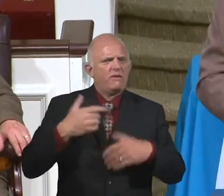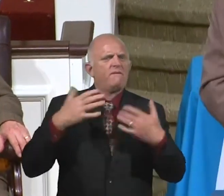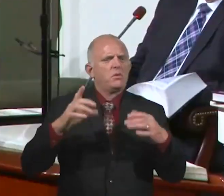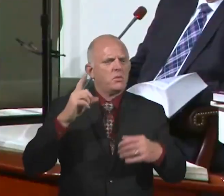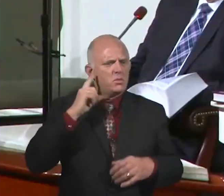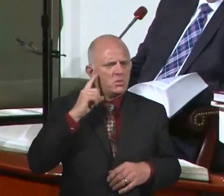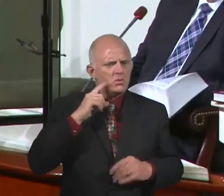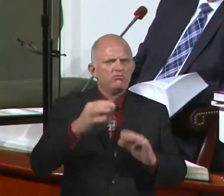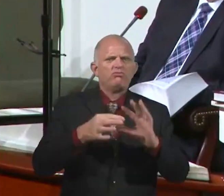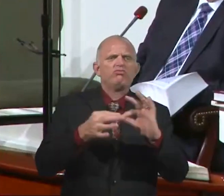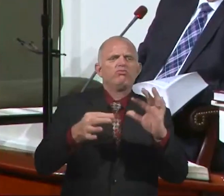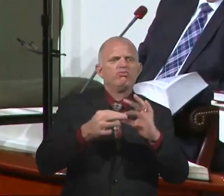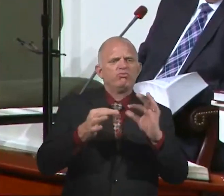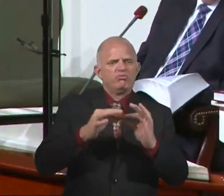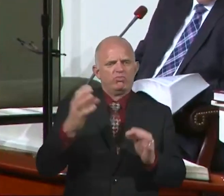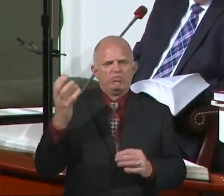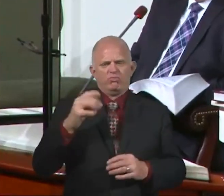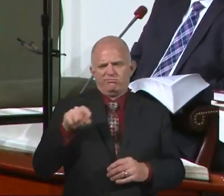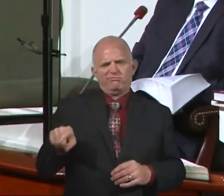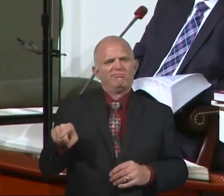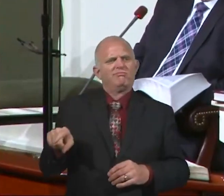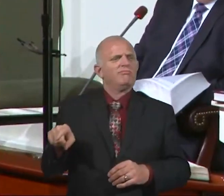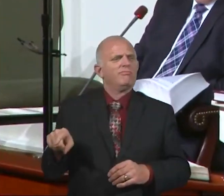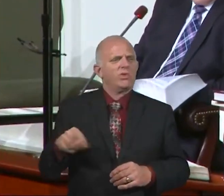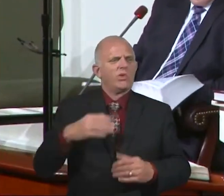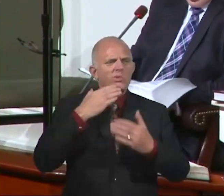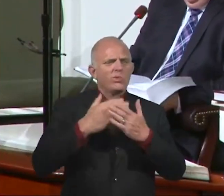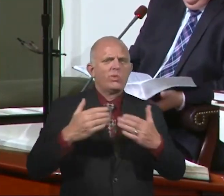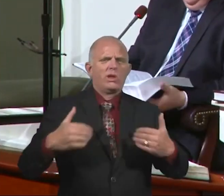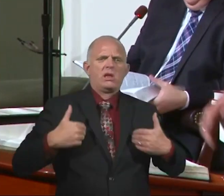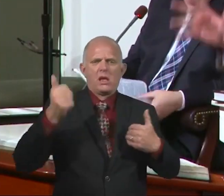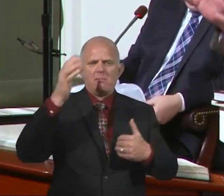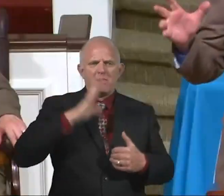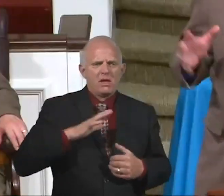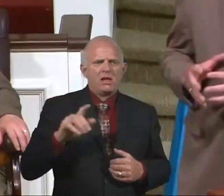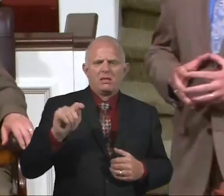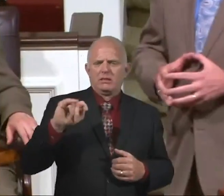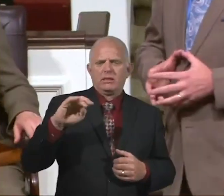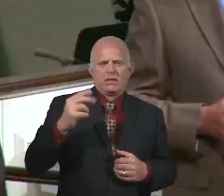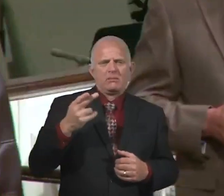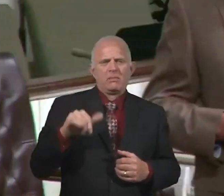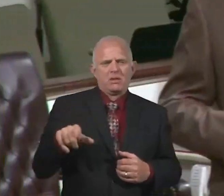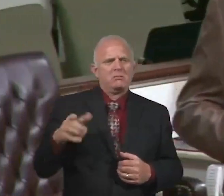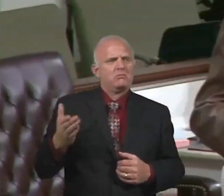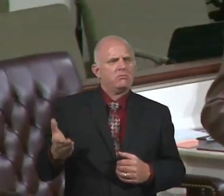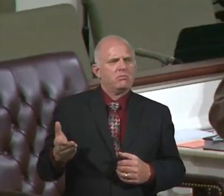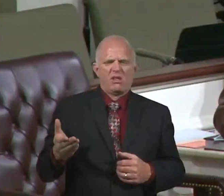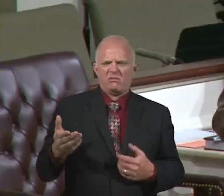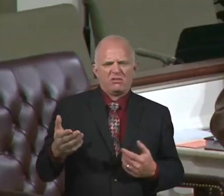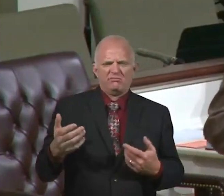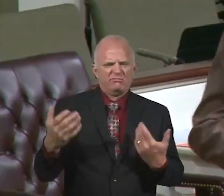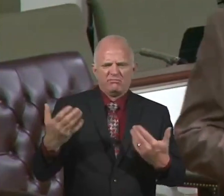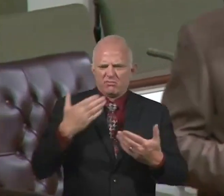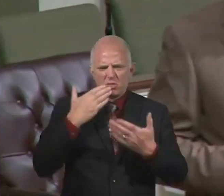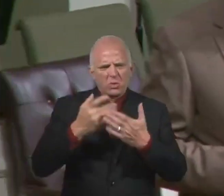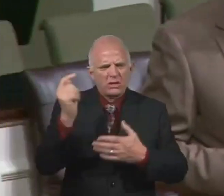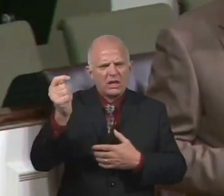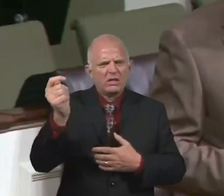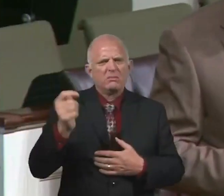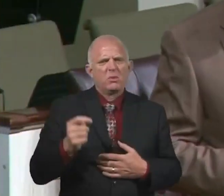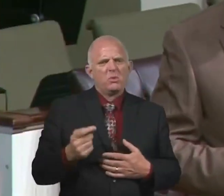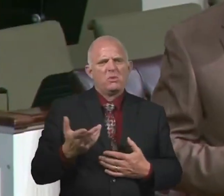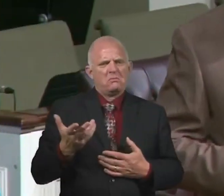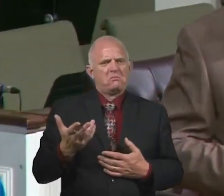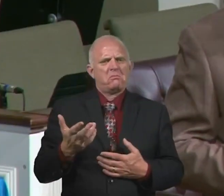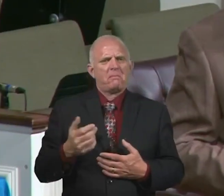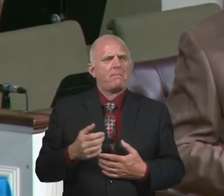all talked very favorably of, hey, there's a good young man, Timothy. Man, he's doing a good job. He's got a great testimony. By the way, it reminds me, everybody